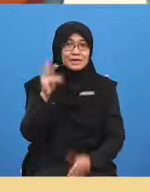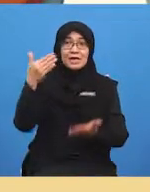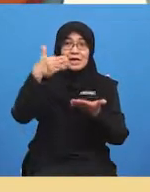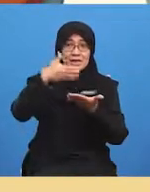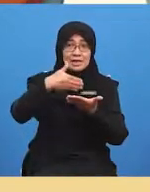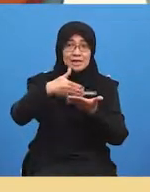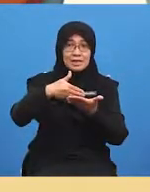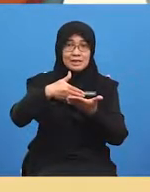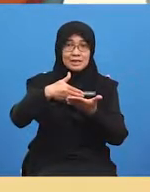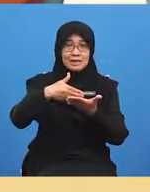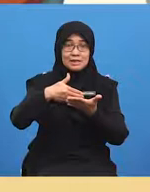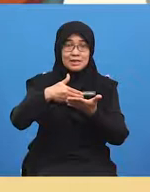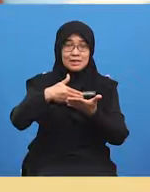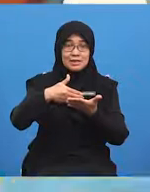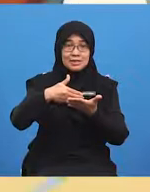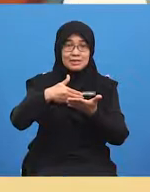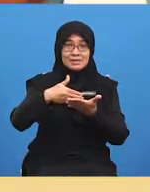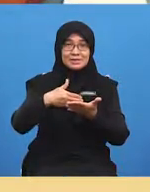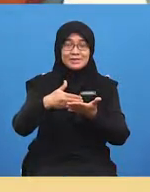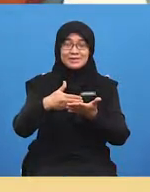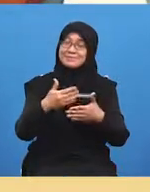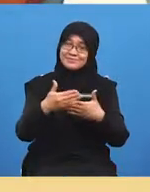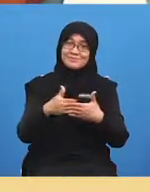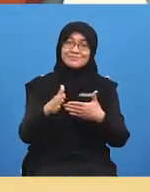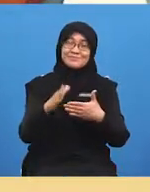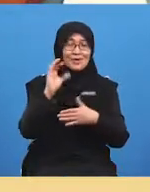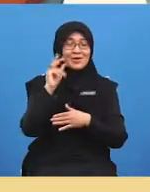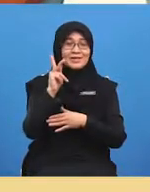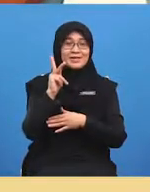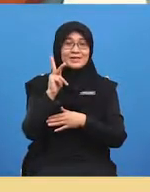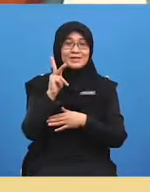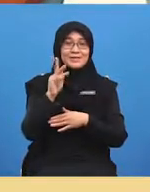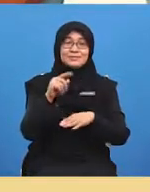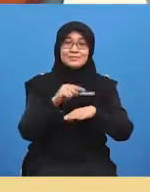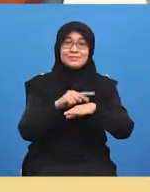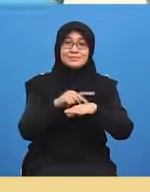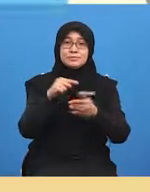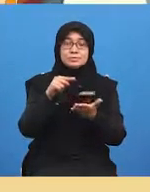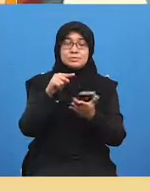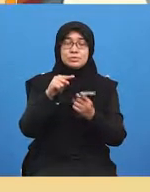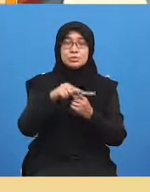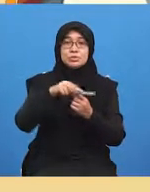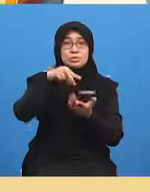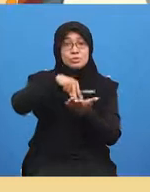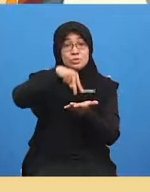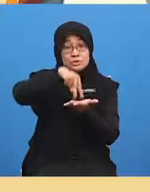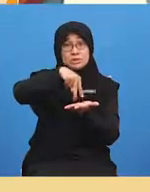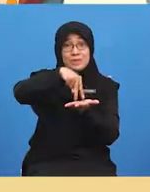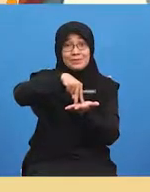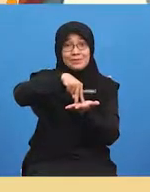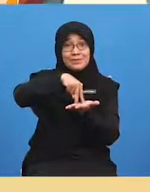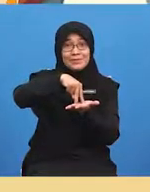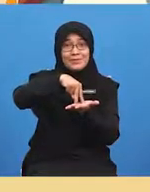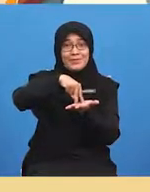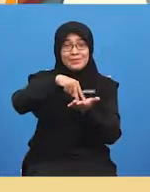reach on up around all right boys and girls it's time to jump up and get ready for our next